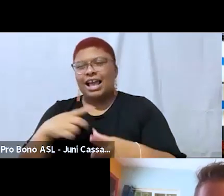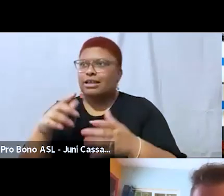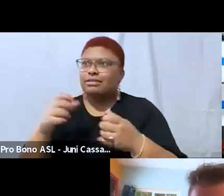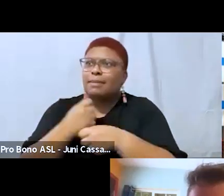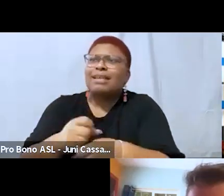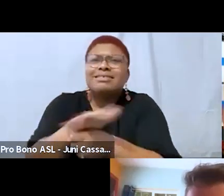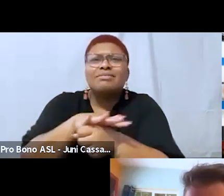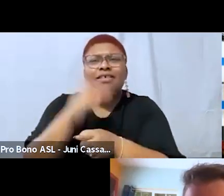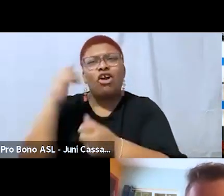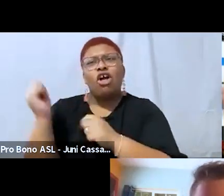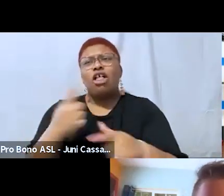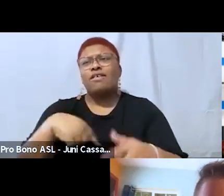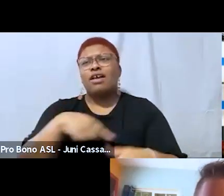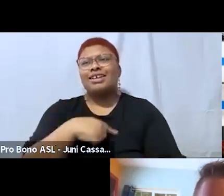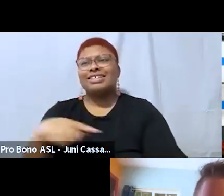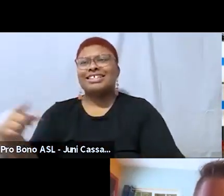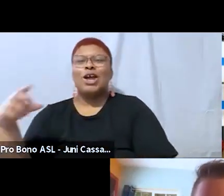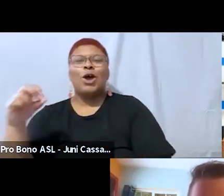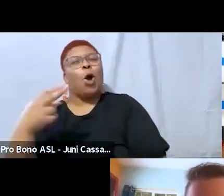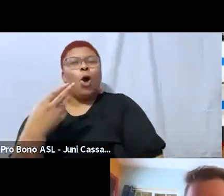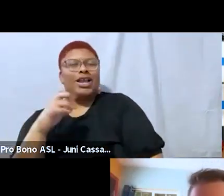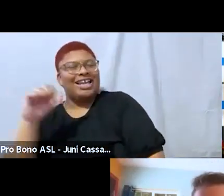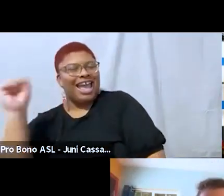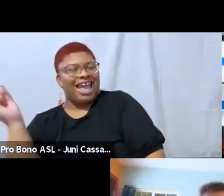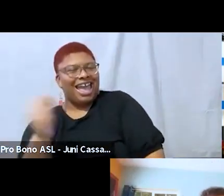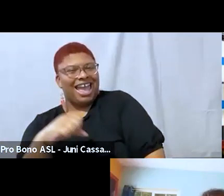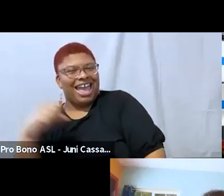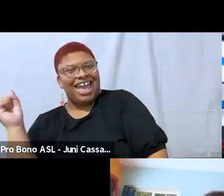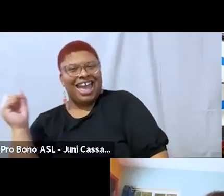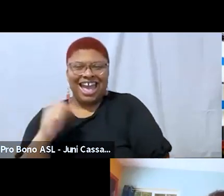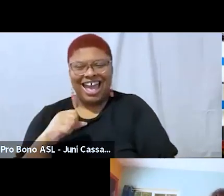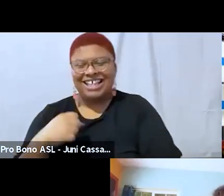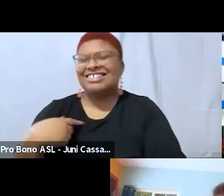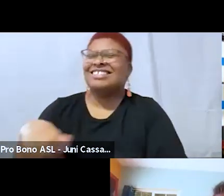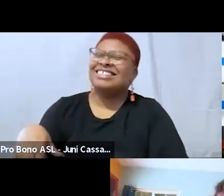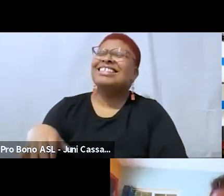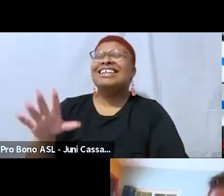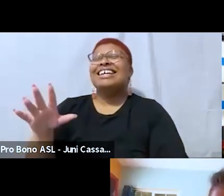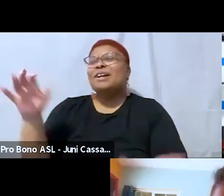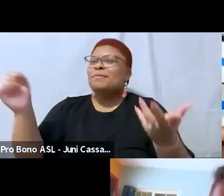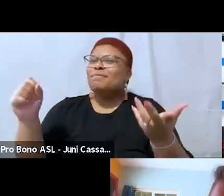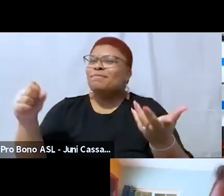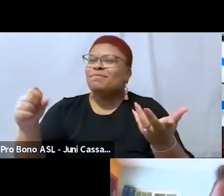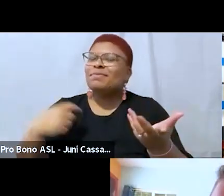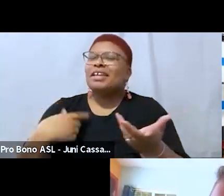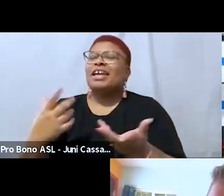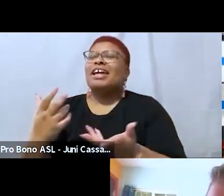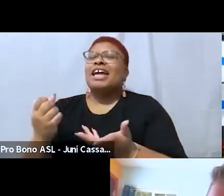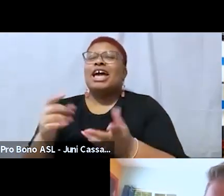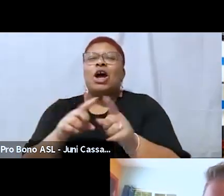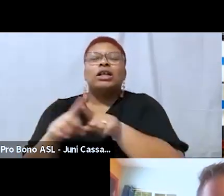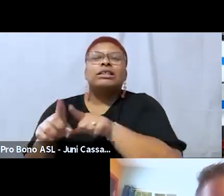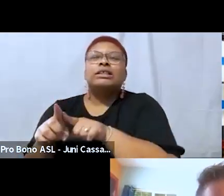so um oh yeah oh yeah um but and also um